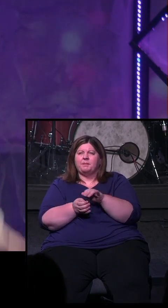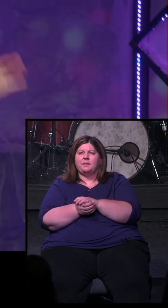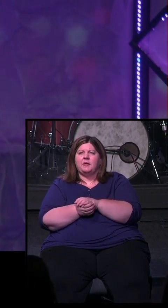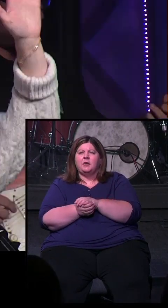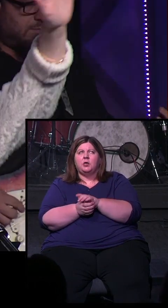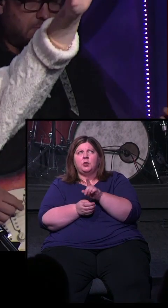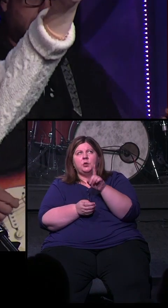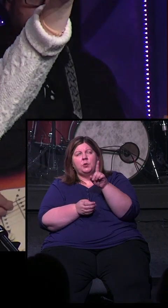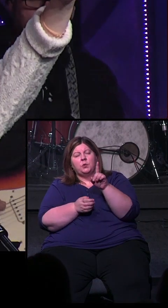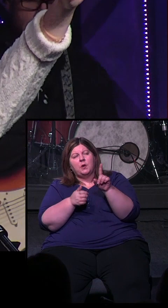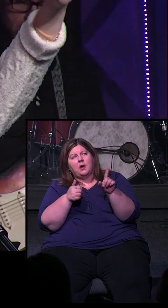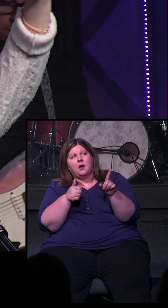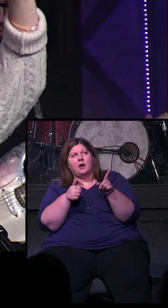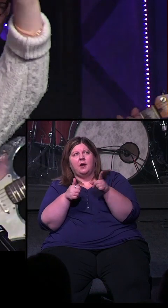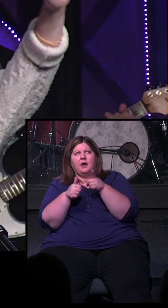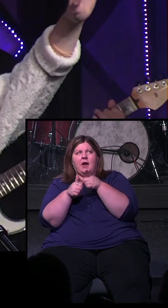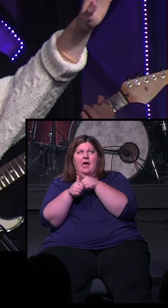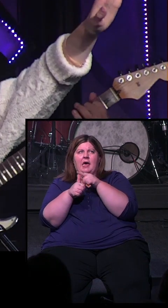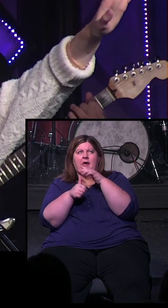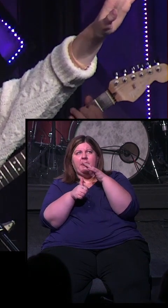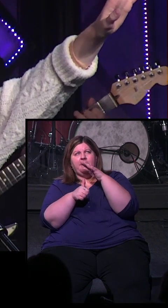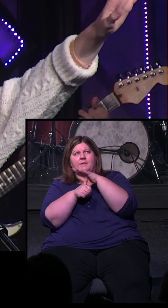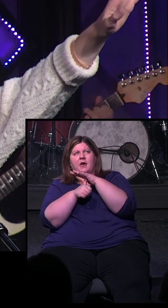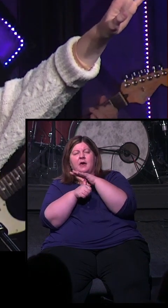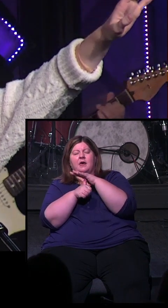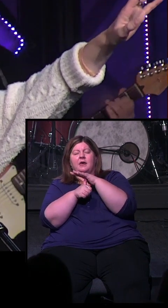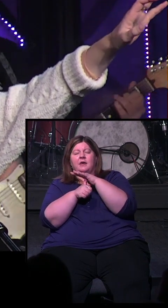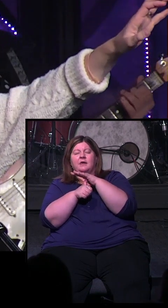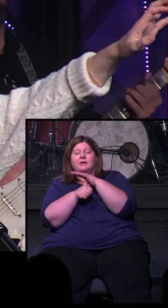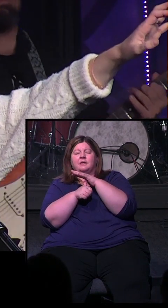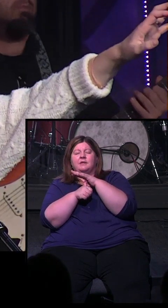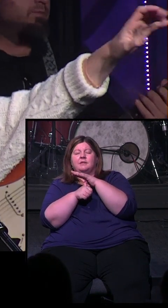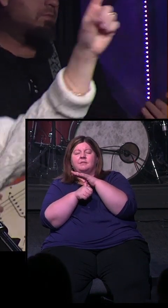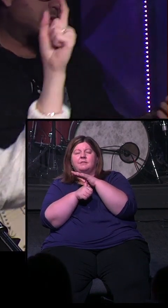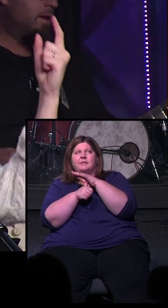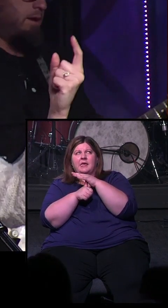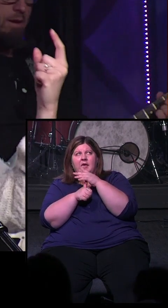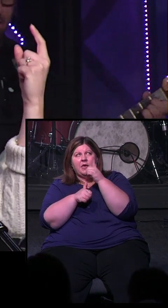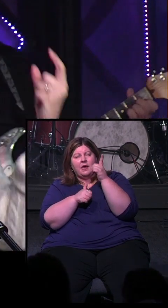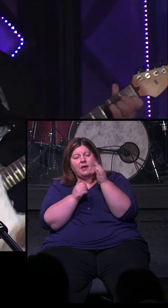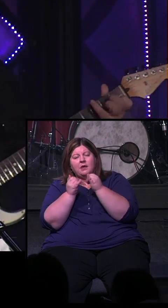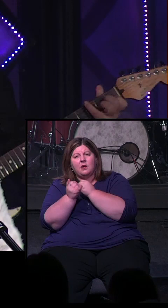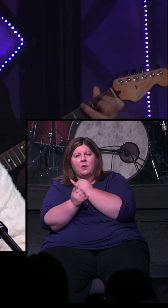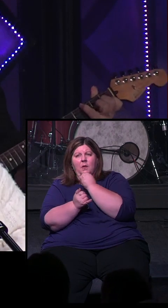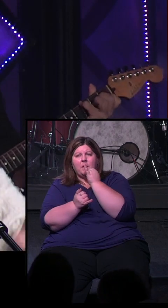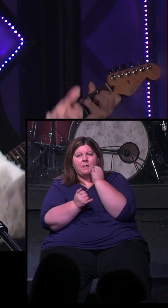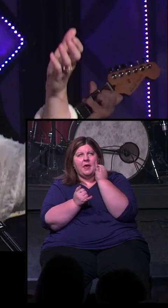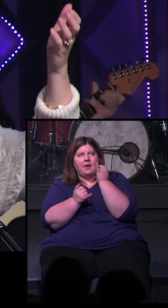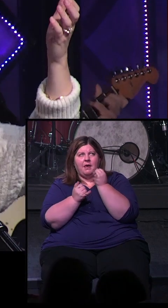You are Alpha and